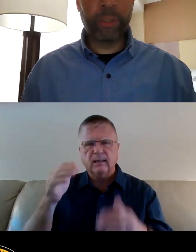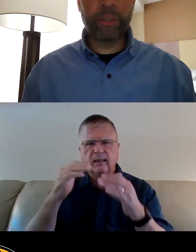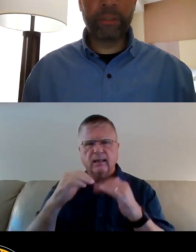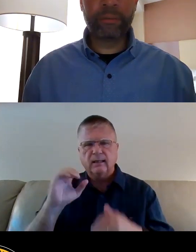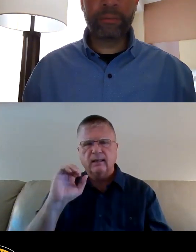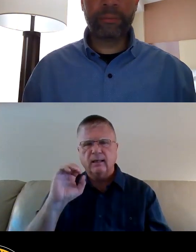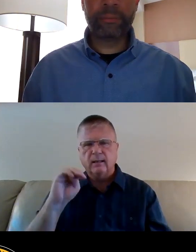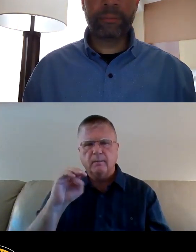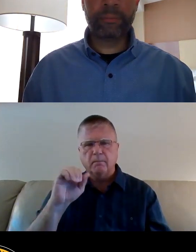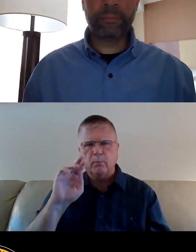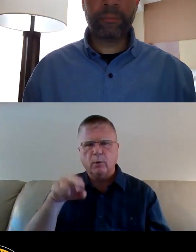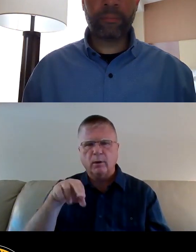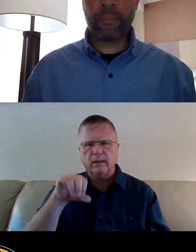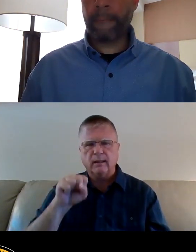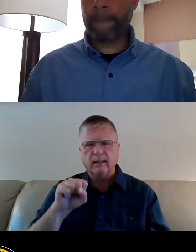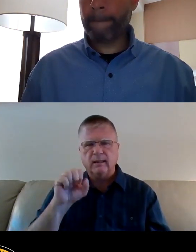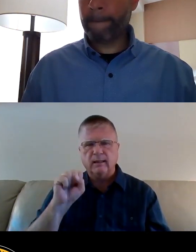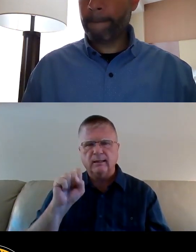Stansbury.